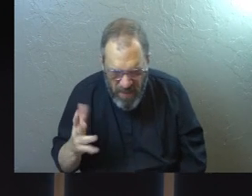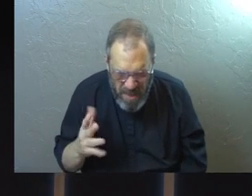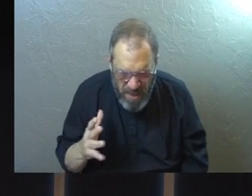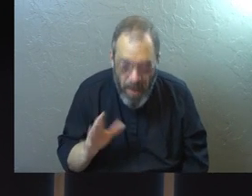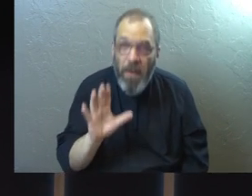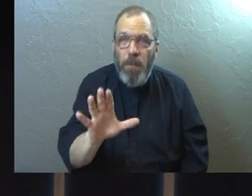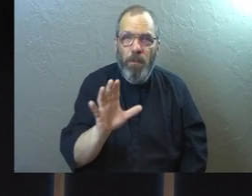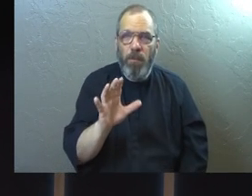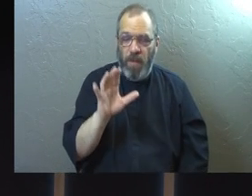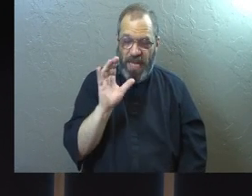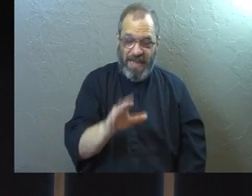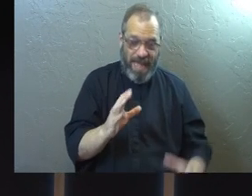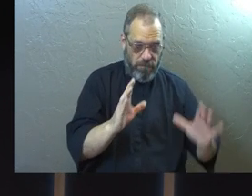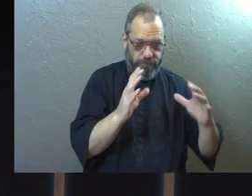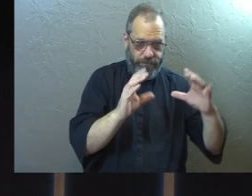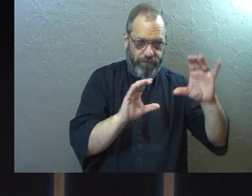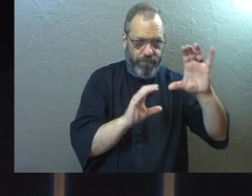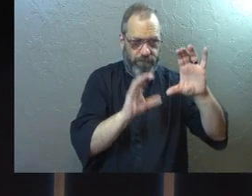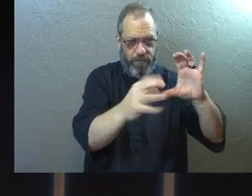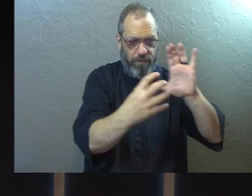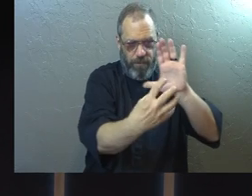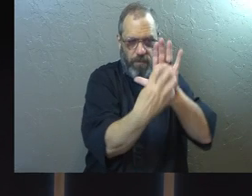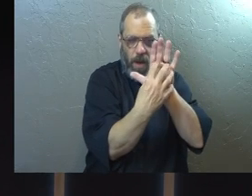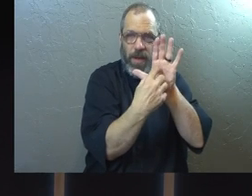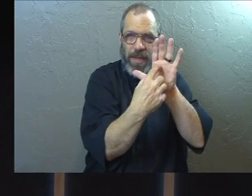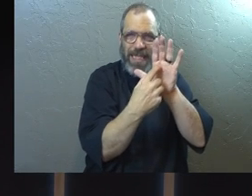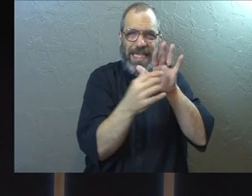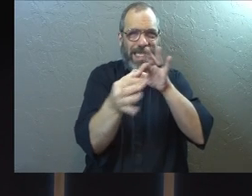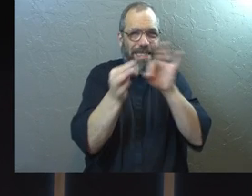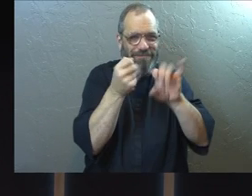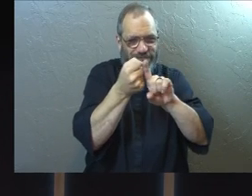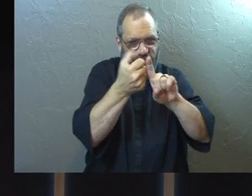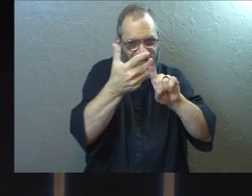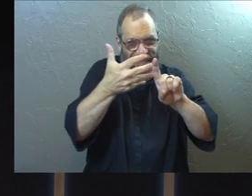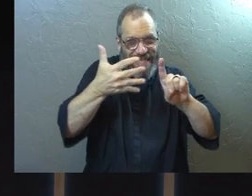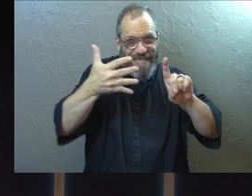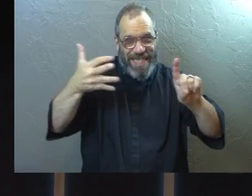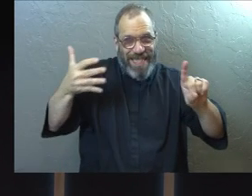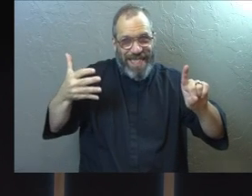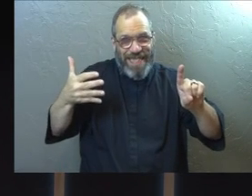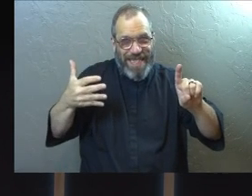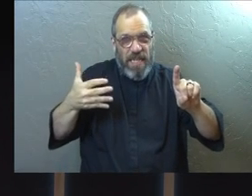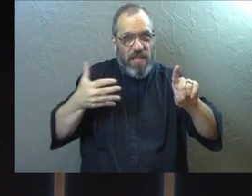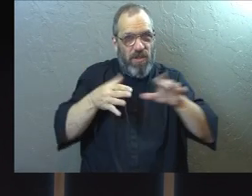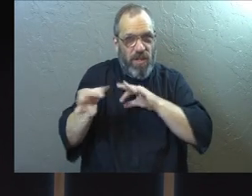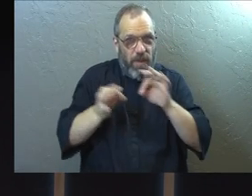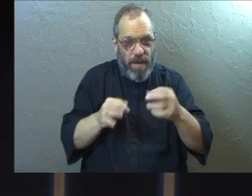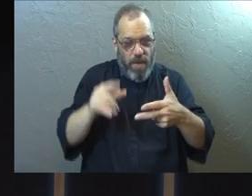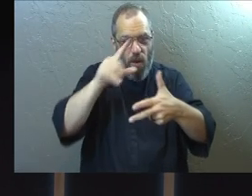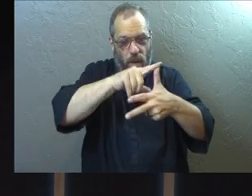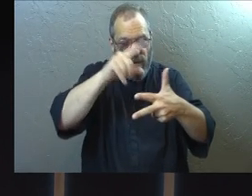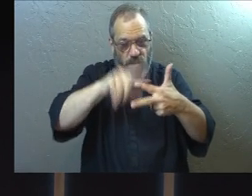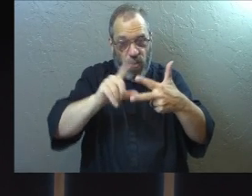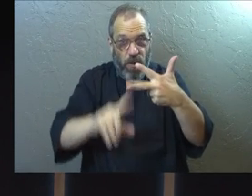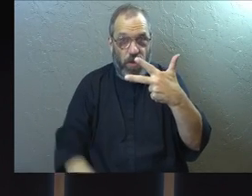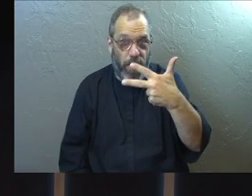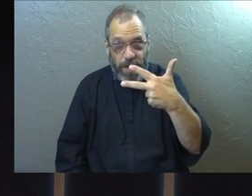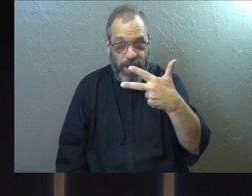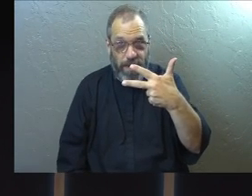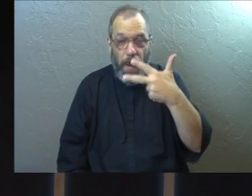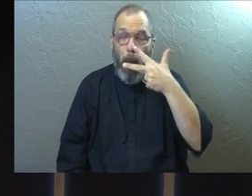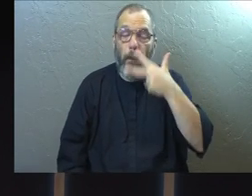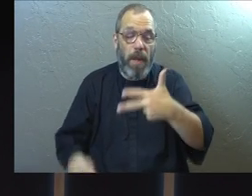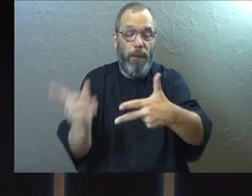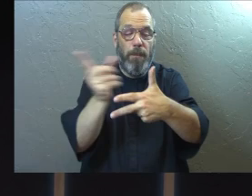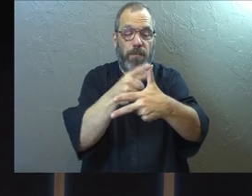Right? So let's take that section because I need to explain some of the big things that he's trying to convey there. There's three big things I want to walk